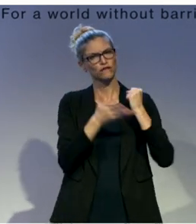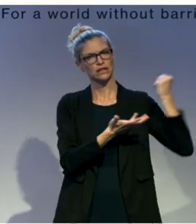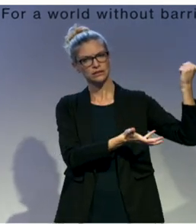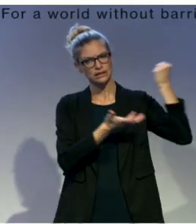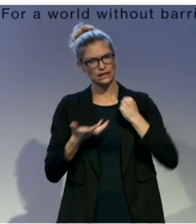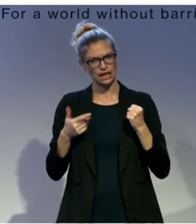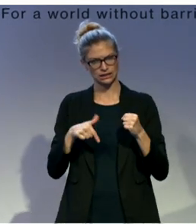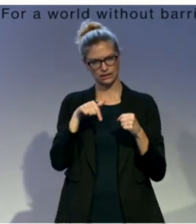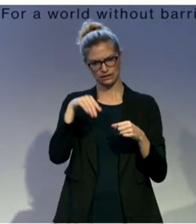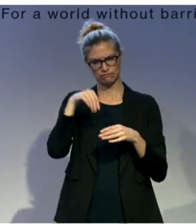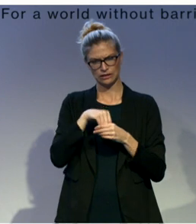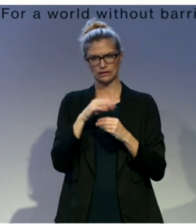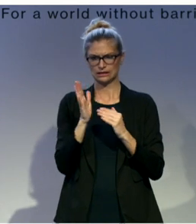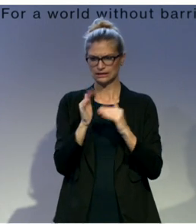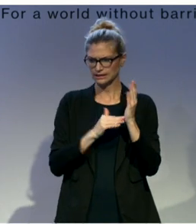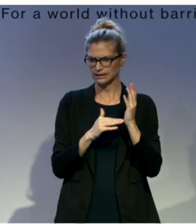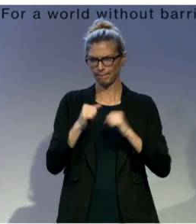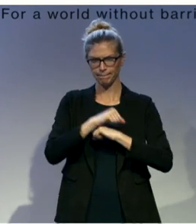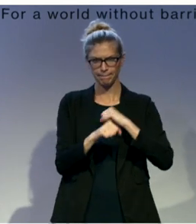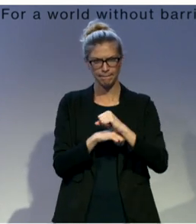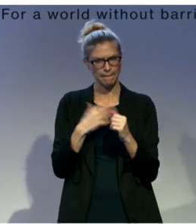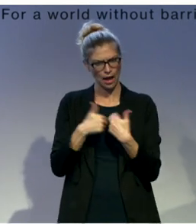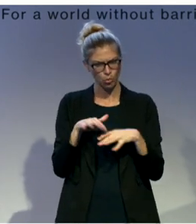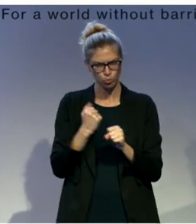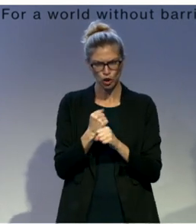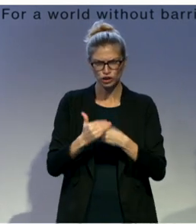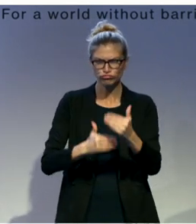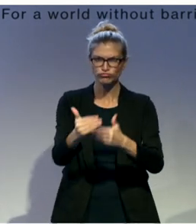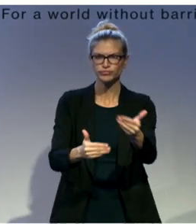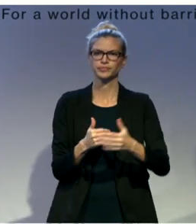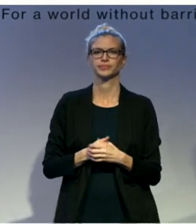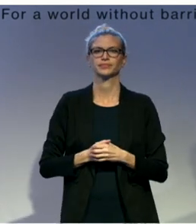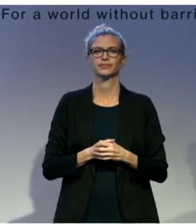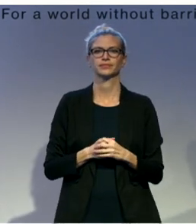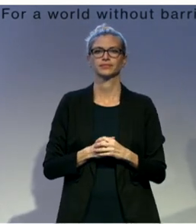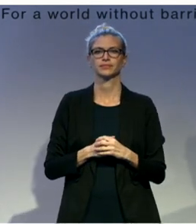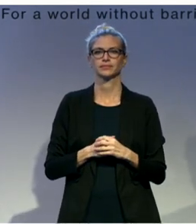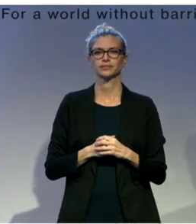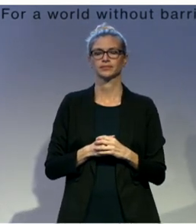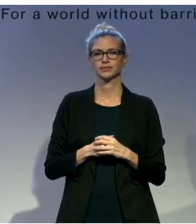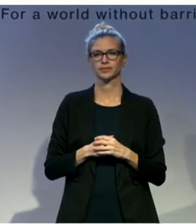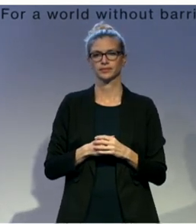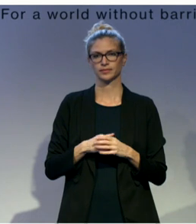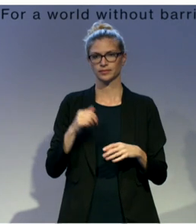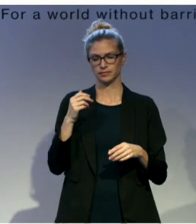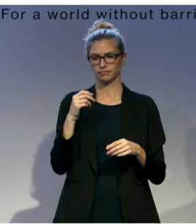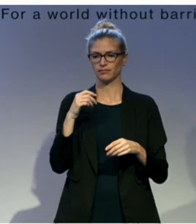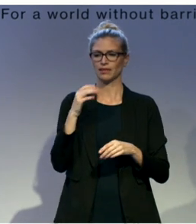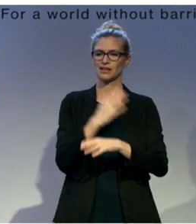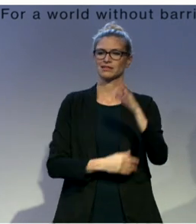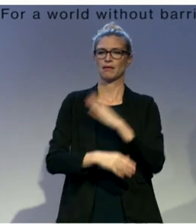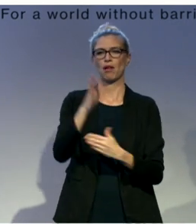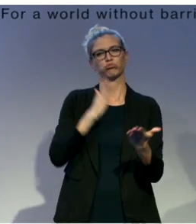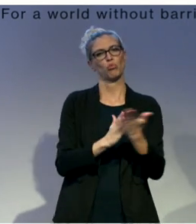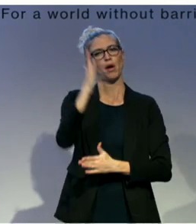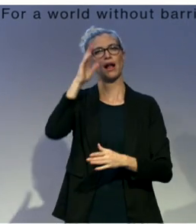IFAS going forward, works to promote disability rights around the world. My remarks today will have a very specific focus